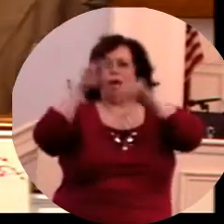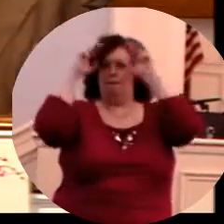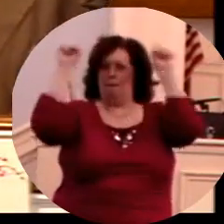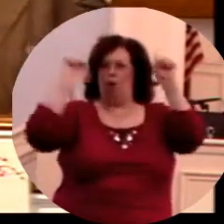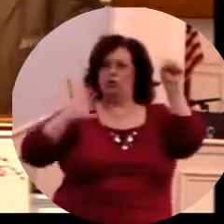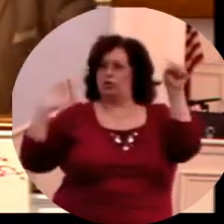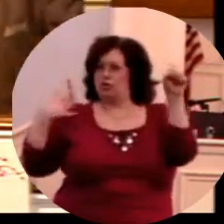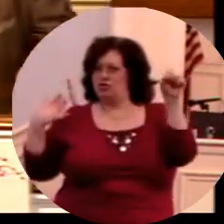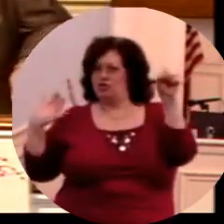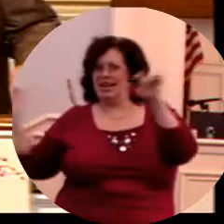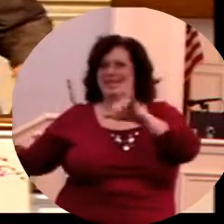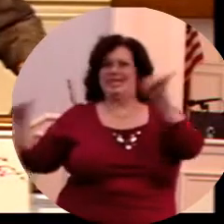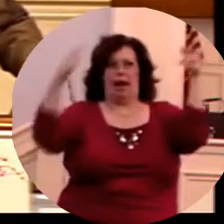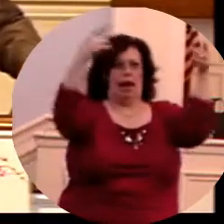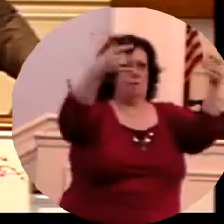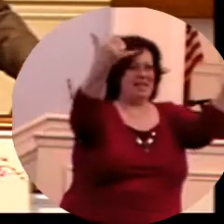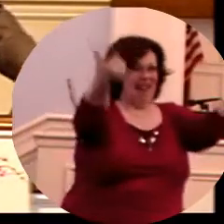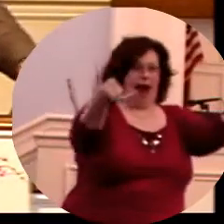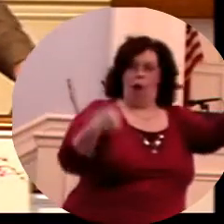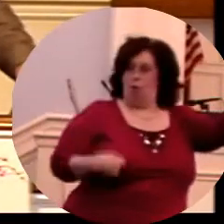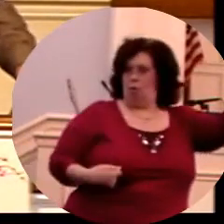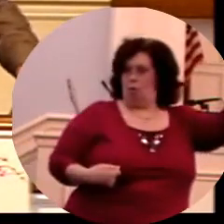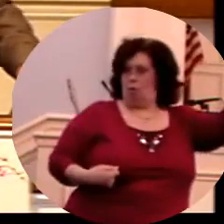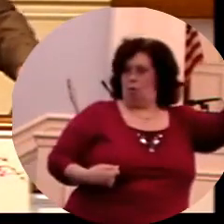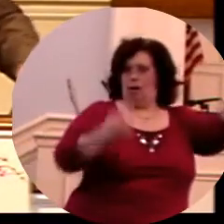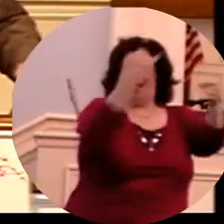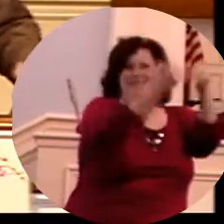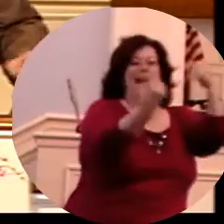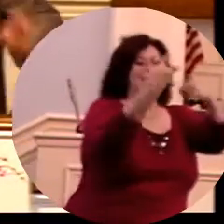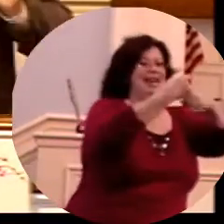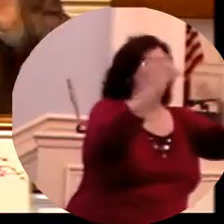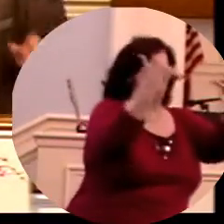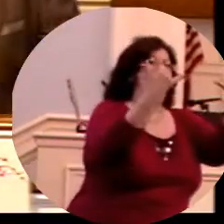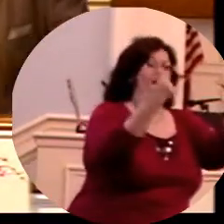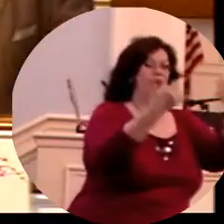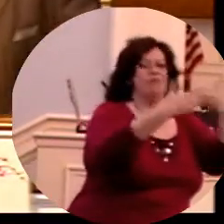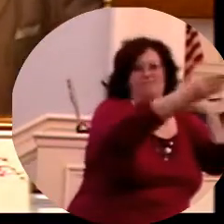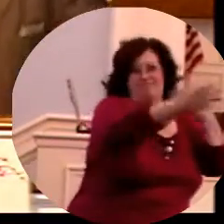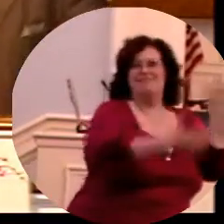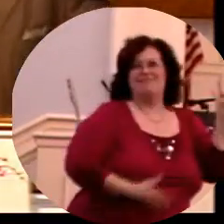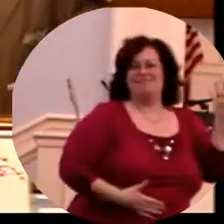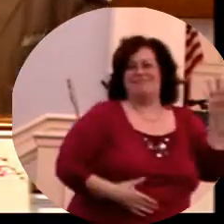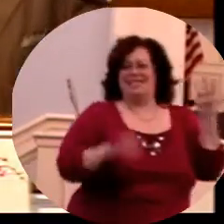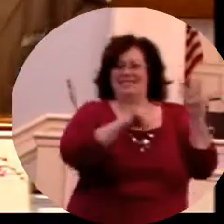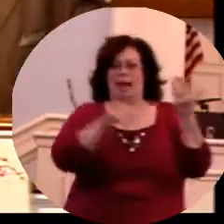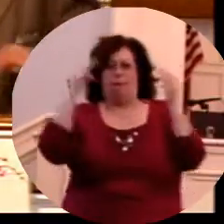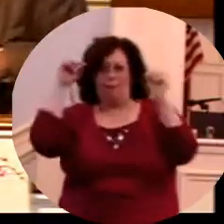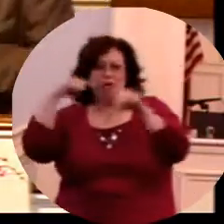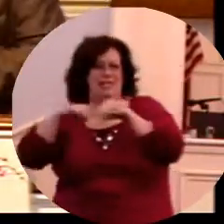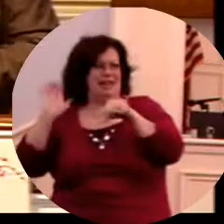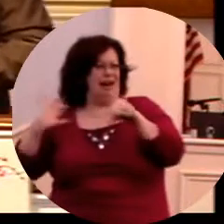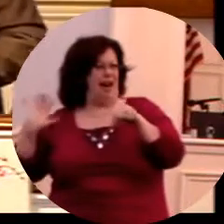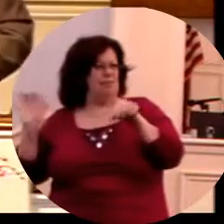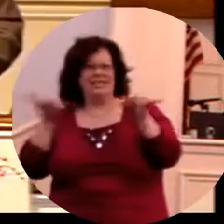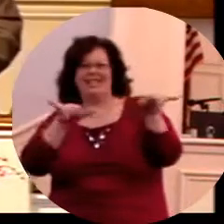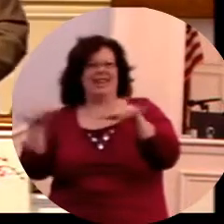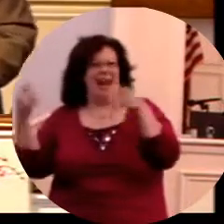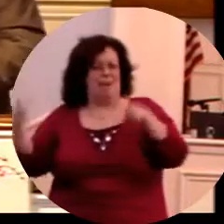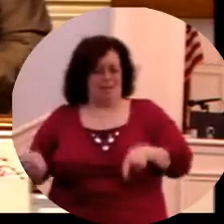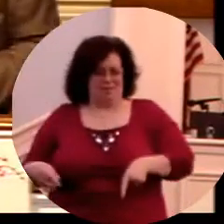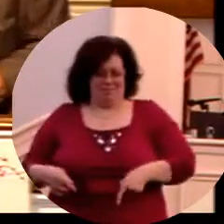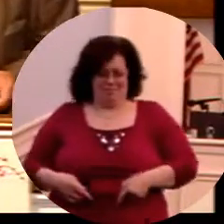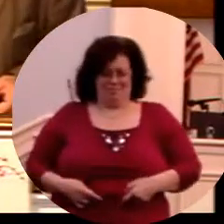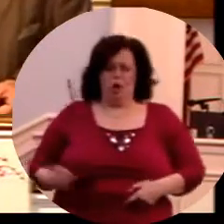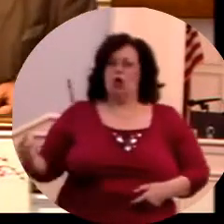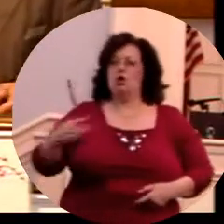we have similar situations in the last days as we have in the days of Moses. If you'll turn